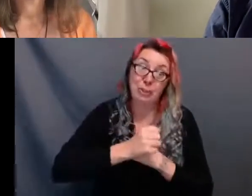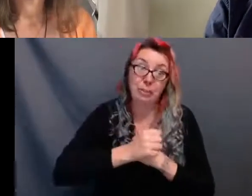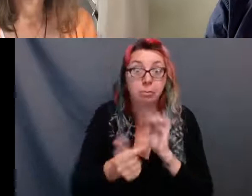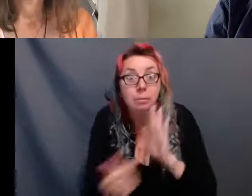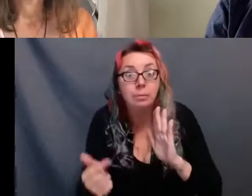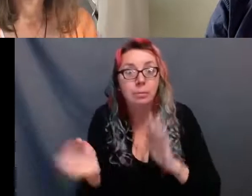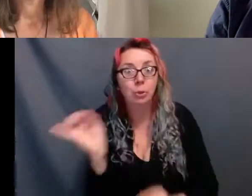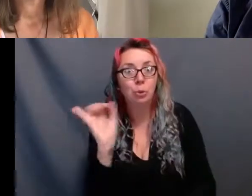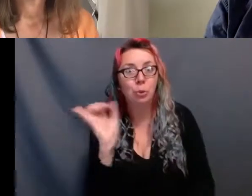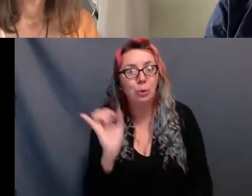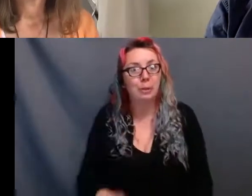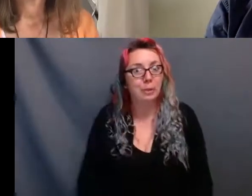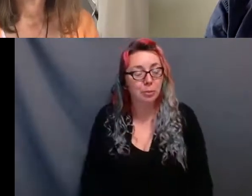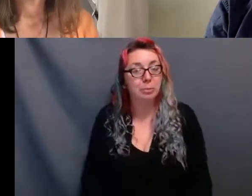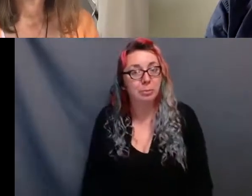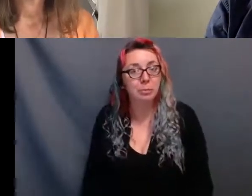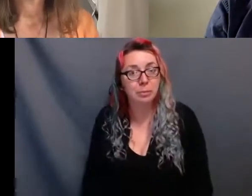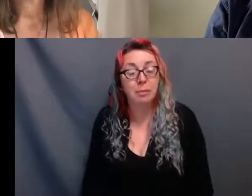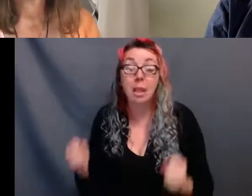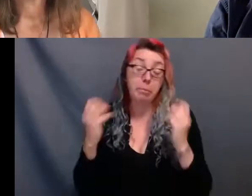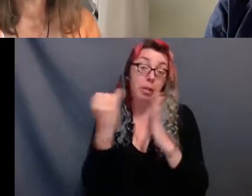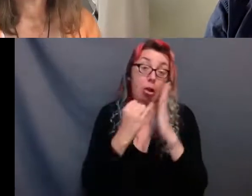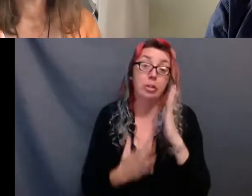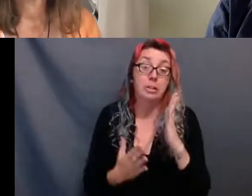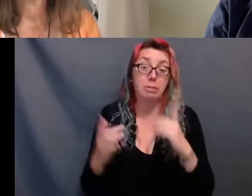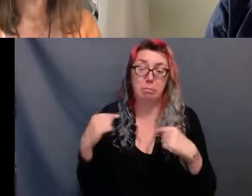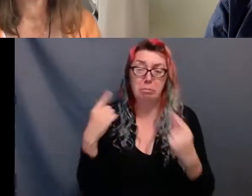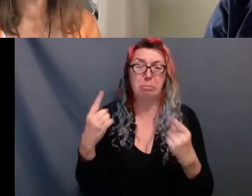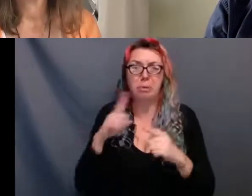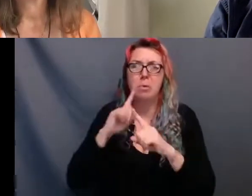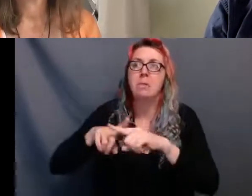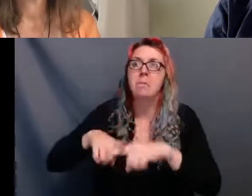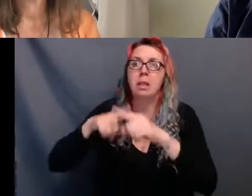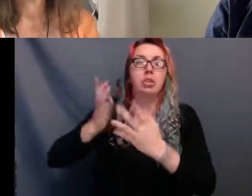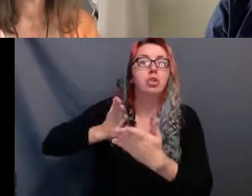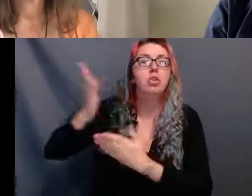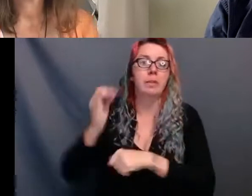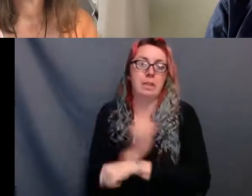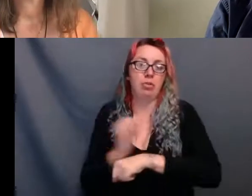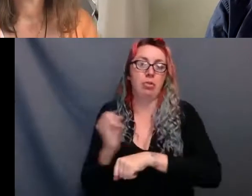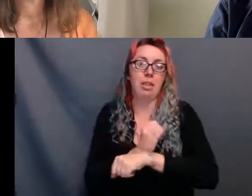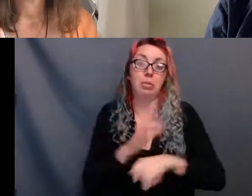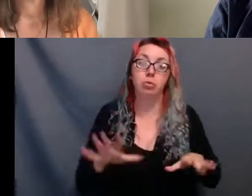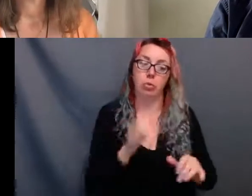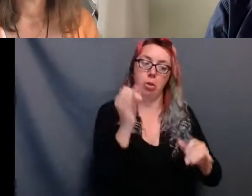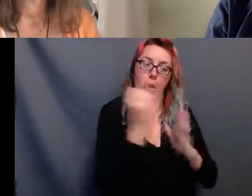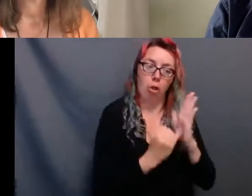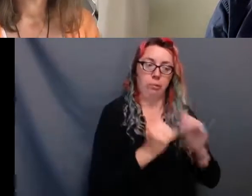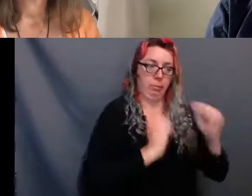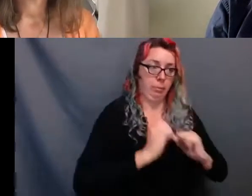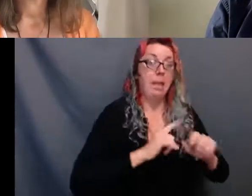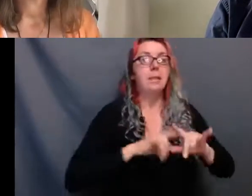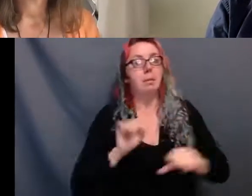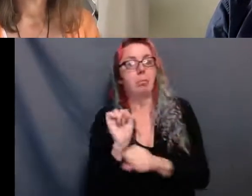Not only that but of course many artists rely on the service industry to supplement their artistic careers. And with that industry also being devastated. It